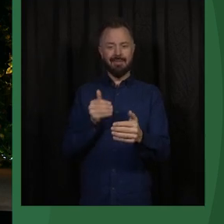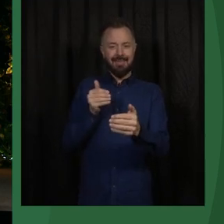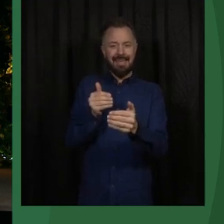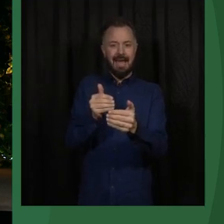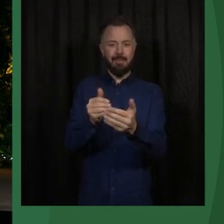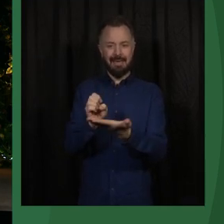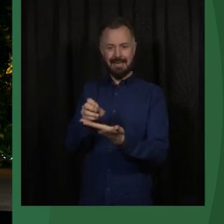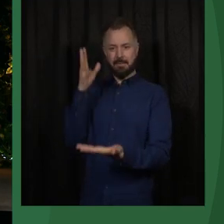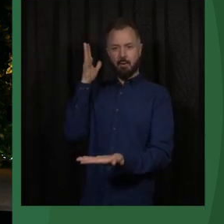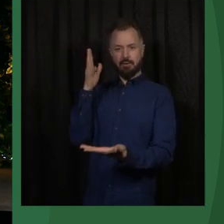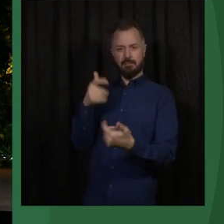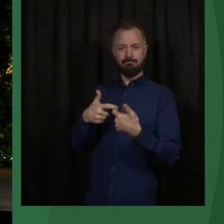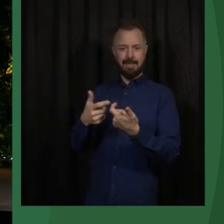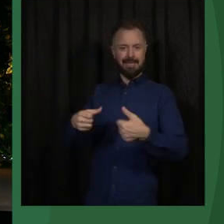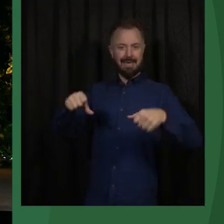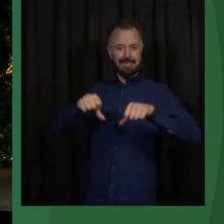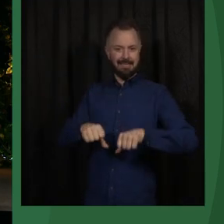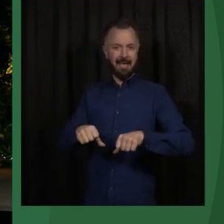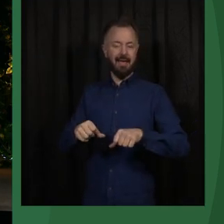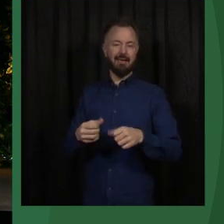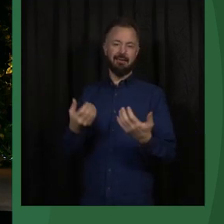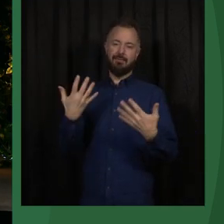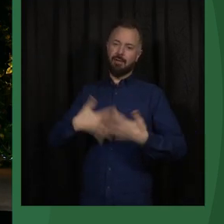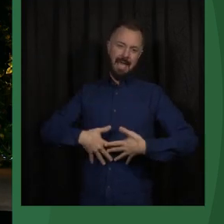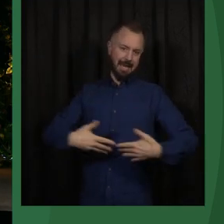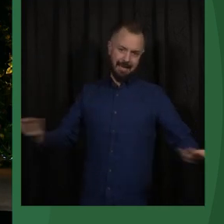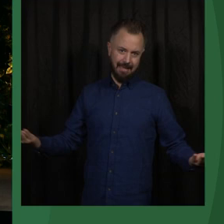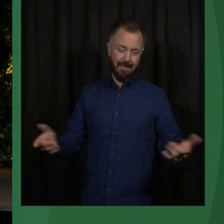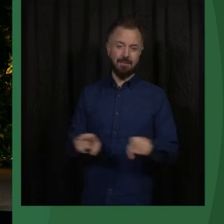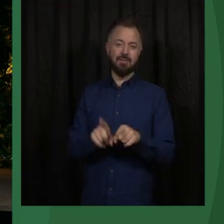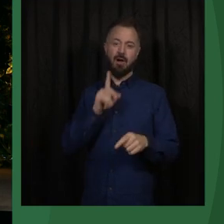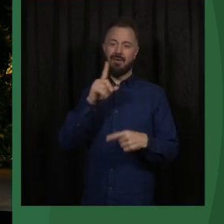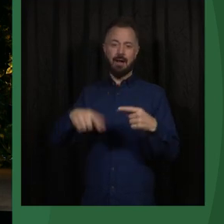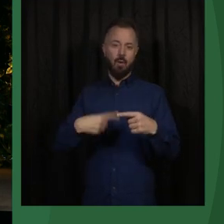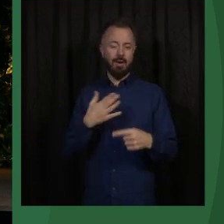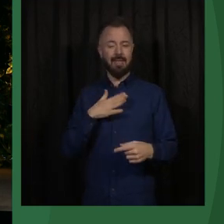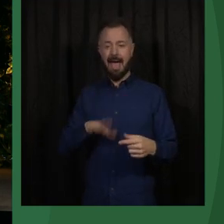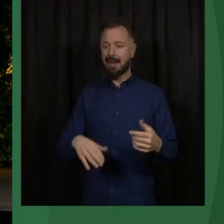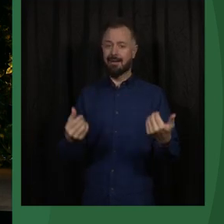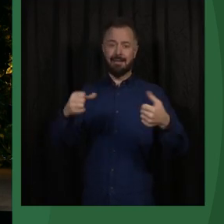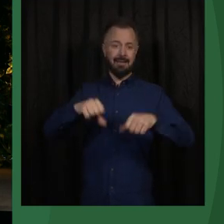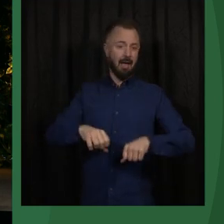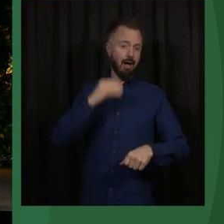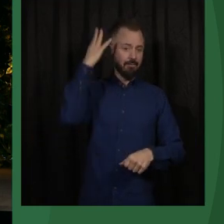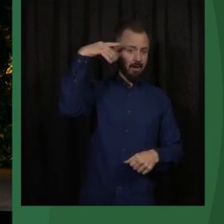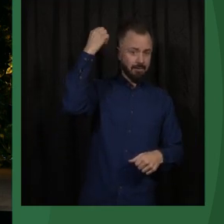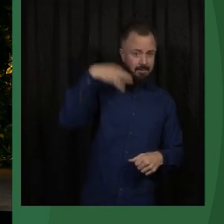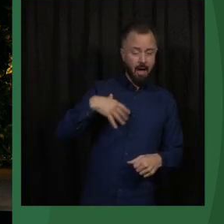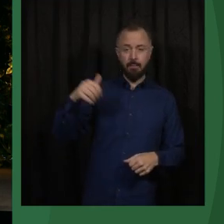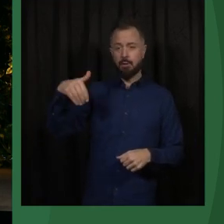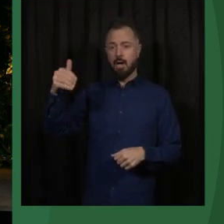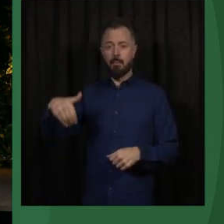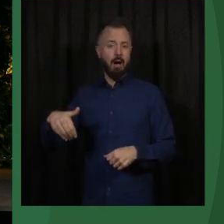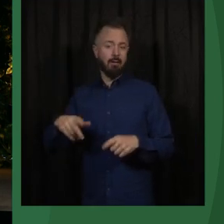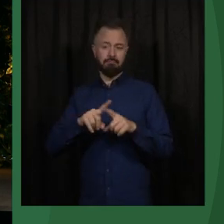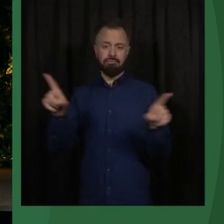responding to crisis violation and emergencies is really not working. So every year you have a crisis, whether it was Afghanistan or Myanmar, you know,